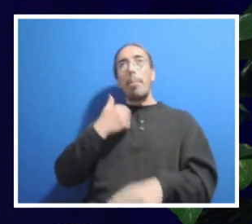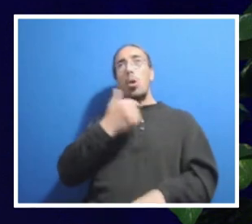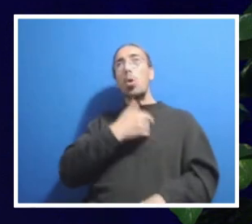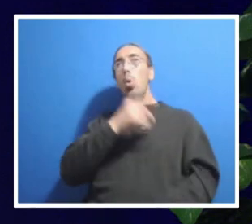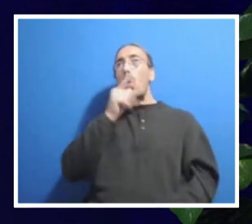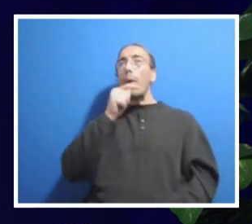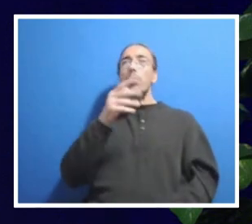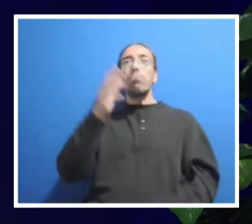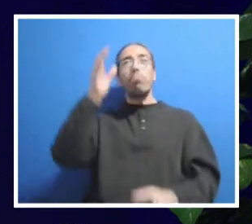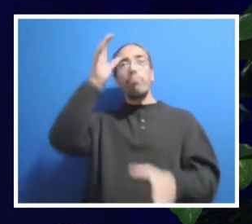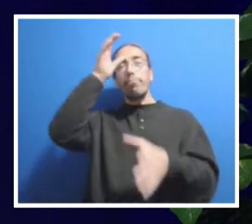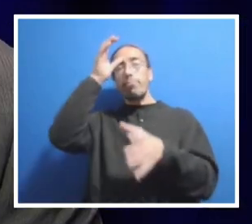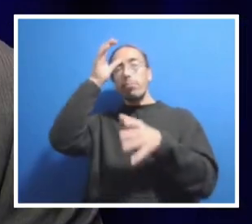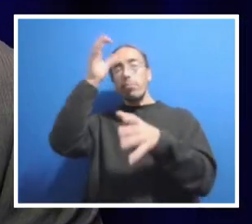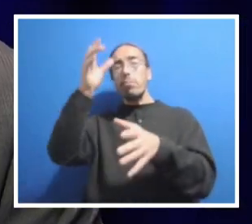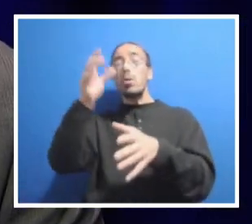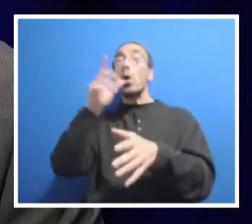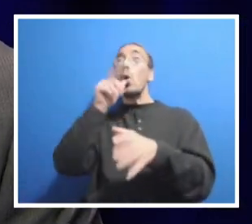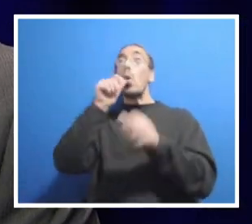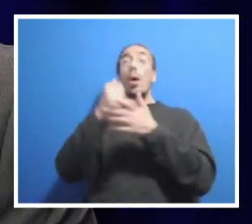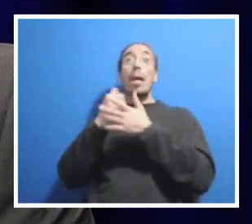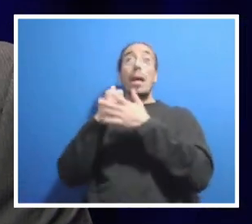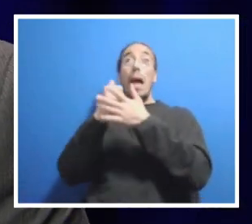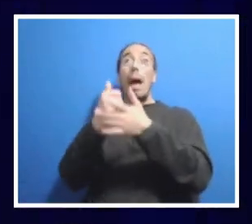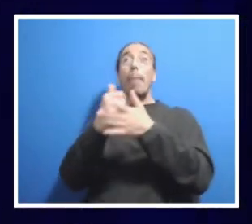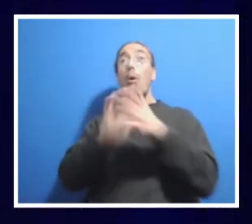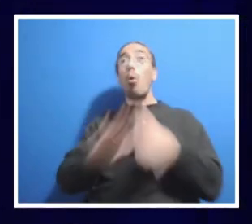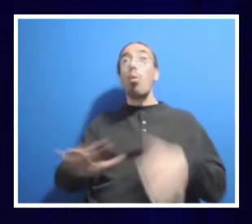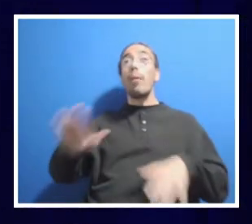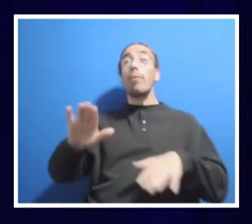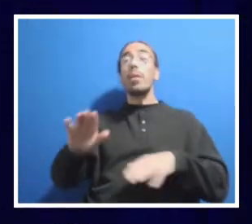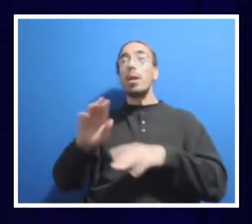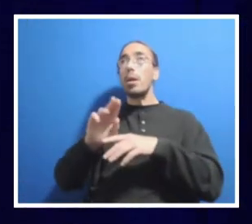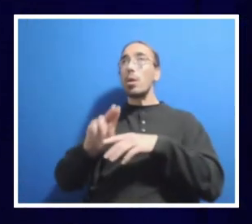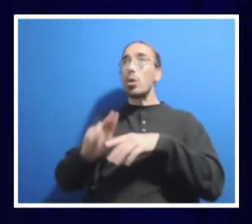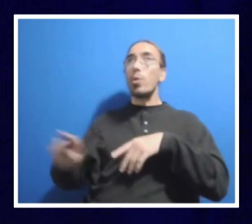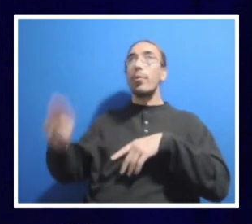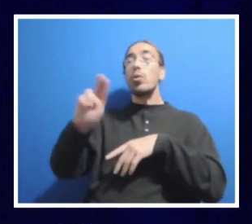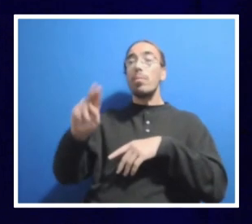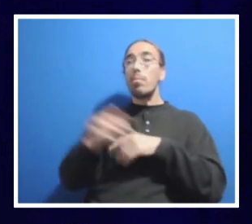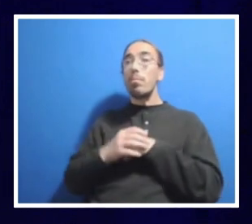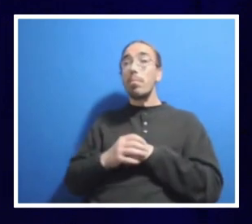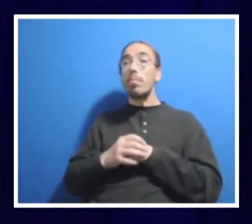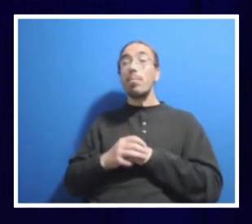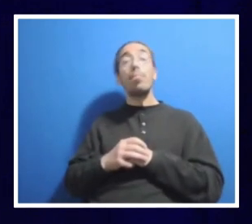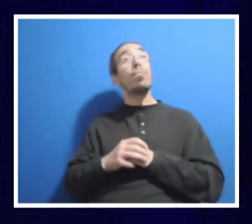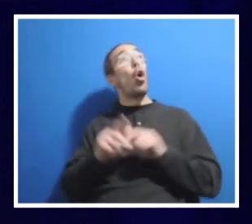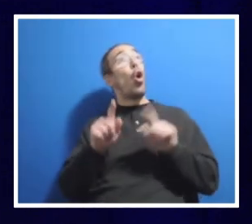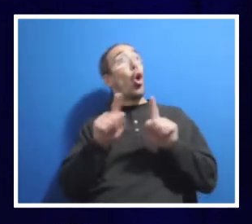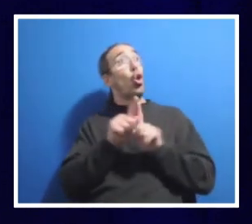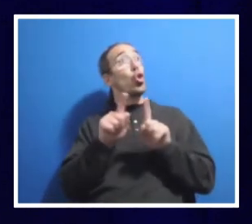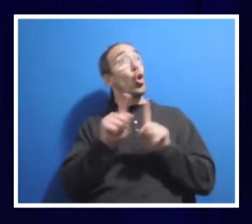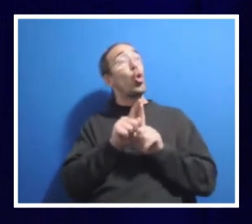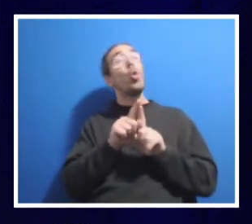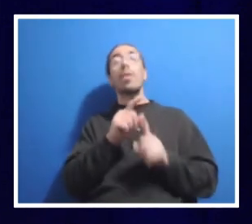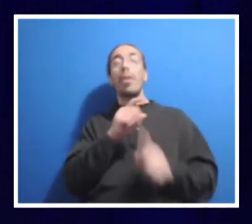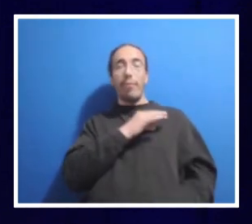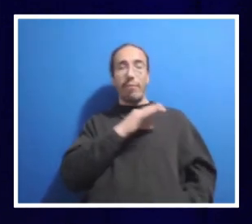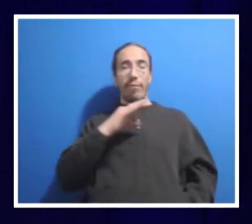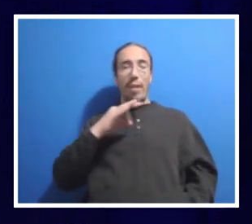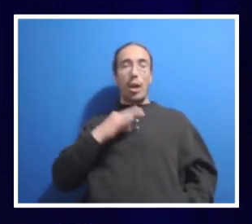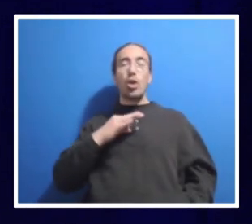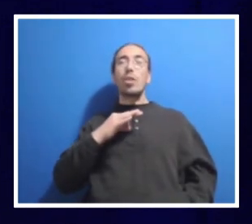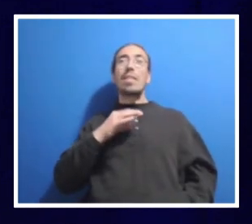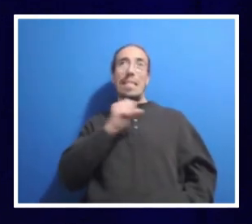board the campus. If I may, Sarah, we also have the chair of faculty senate on that group because, again,